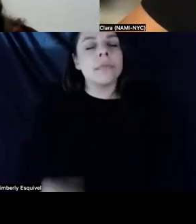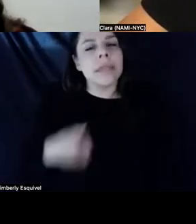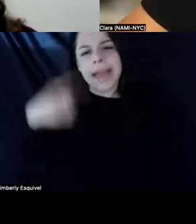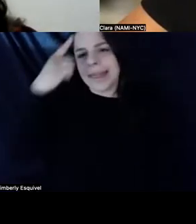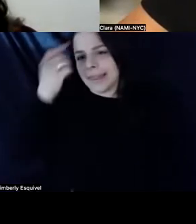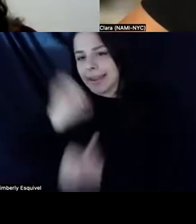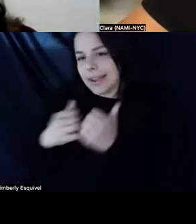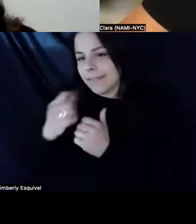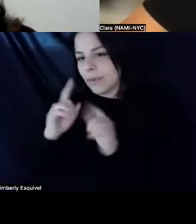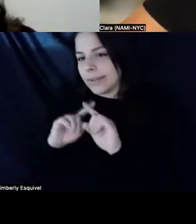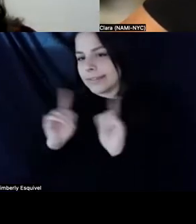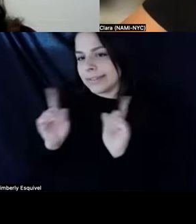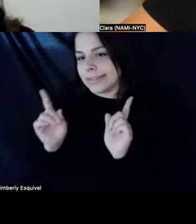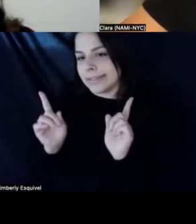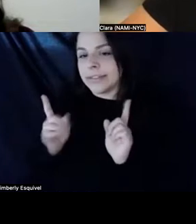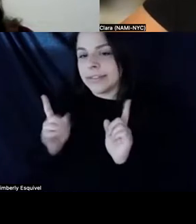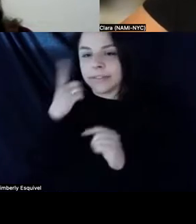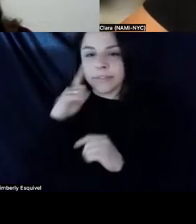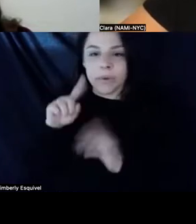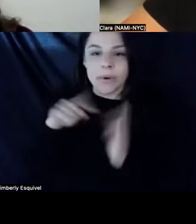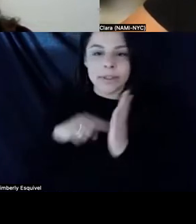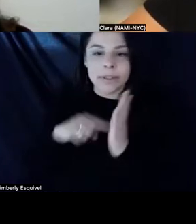different because like my caseworker,